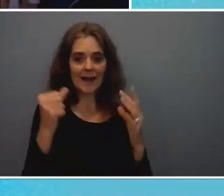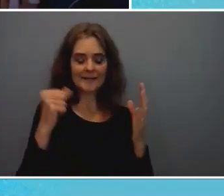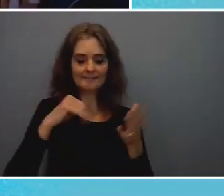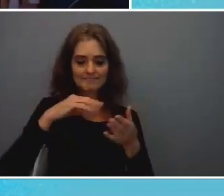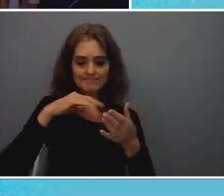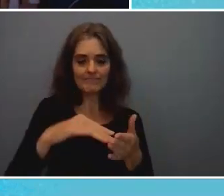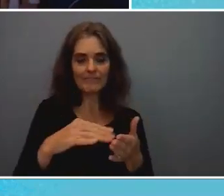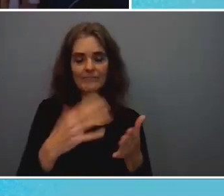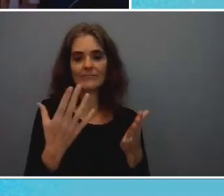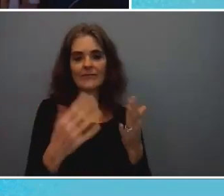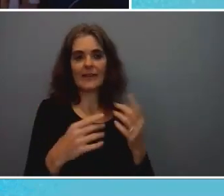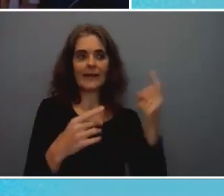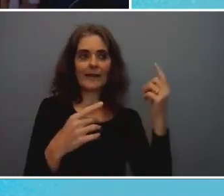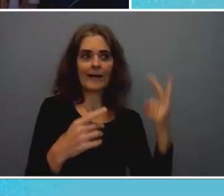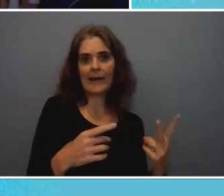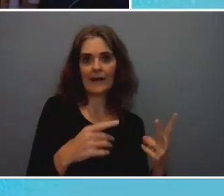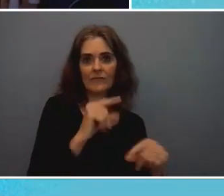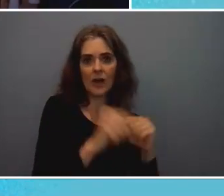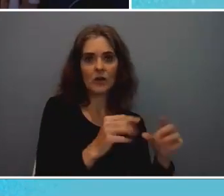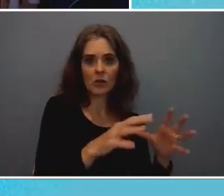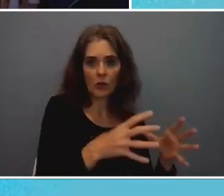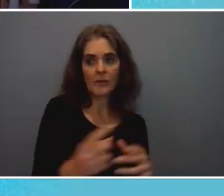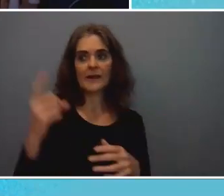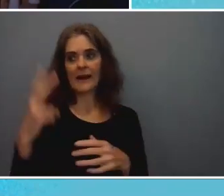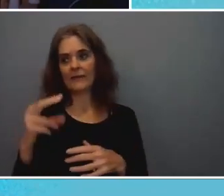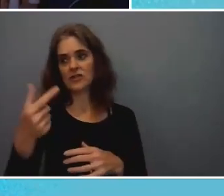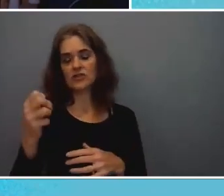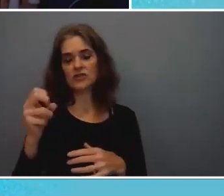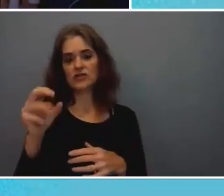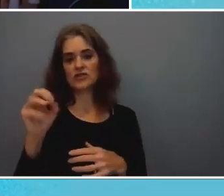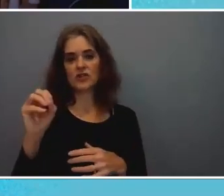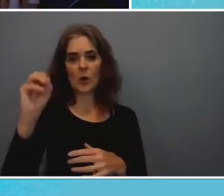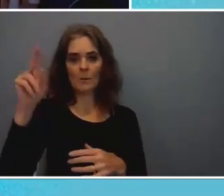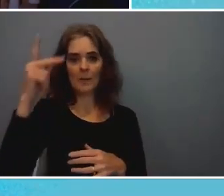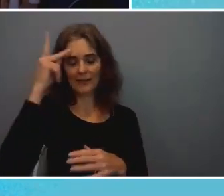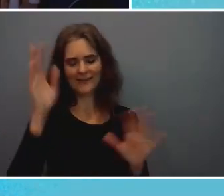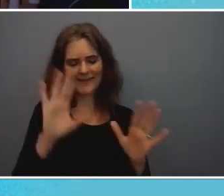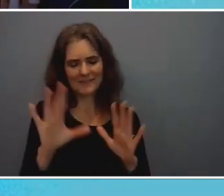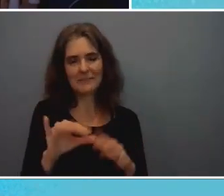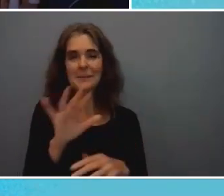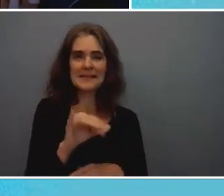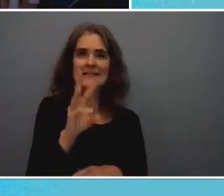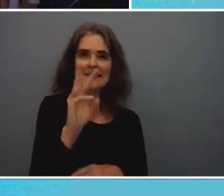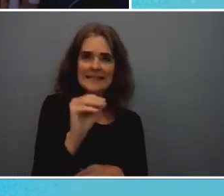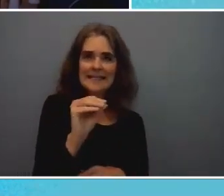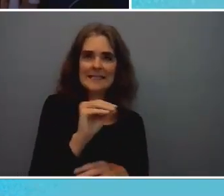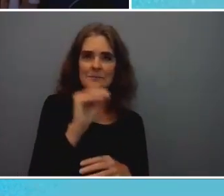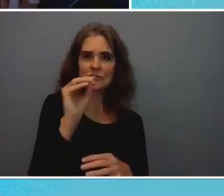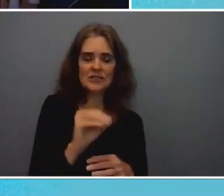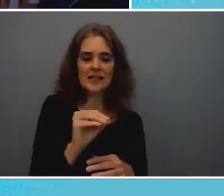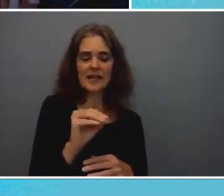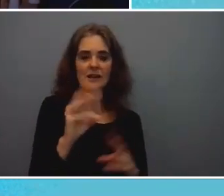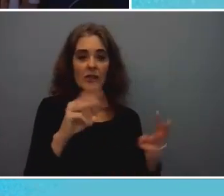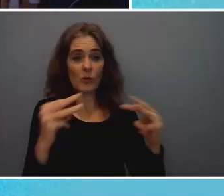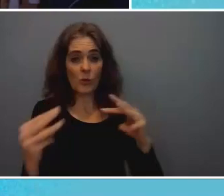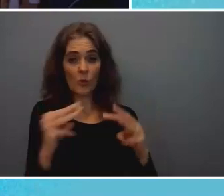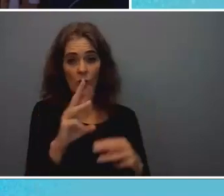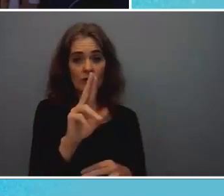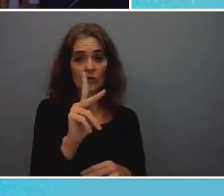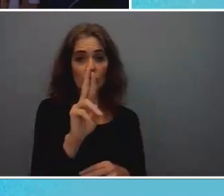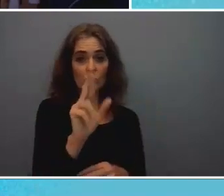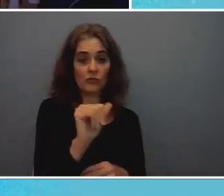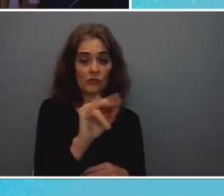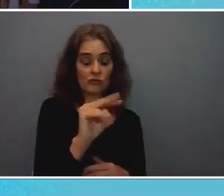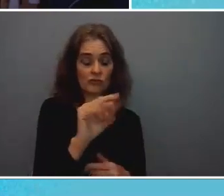and half on geopolitics i'd say they're probably spending sixty percent of their time on the war in ukraine and the rest you know another big chunk